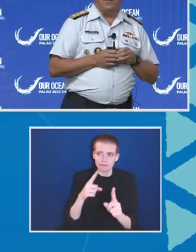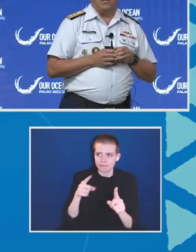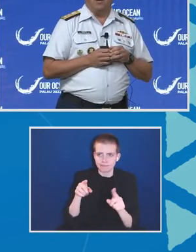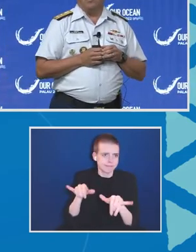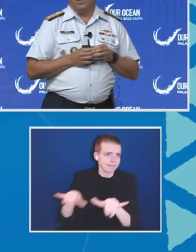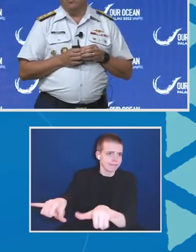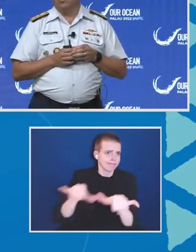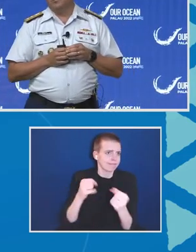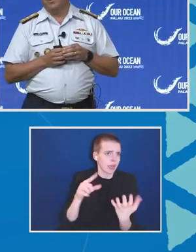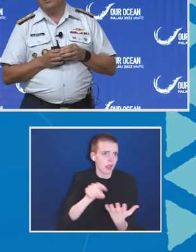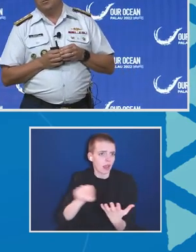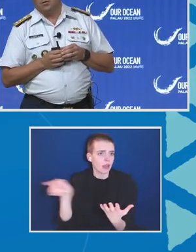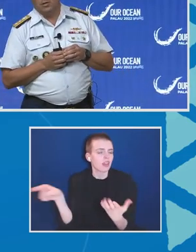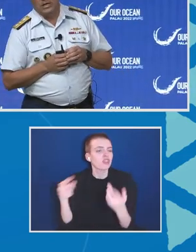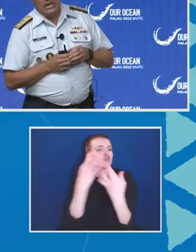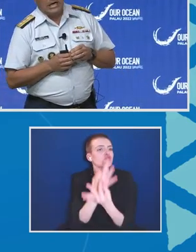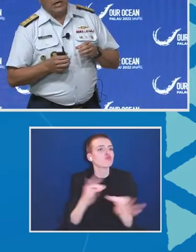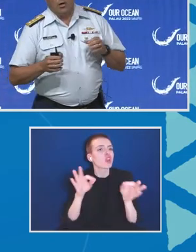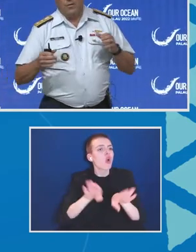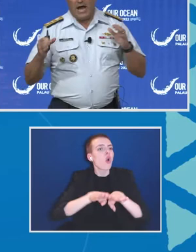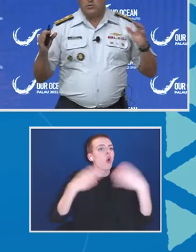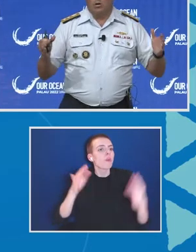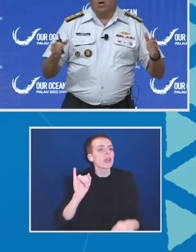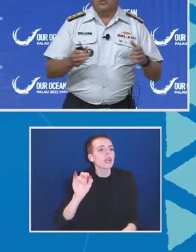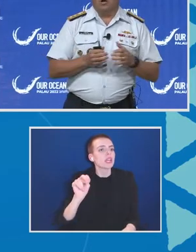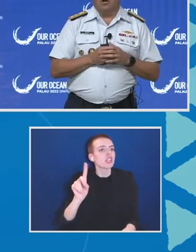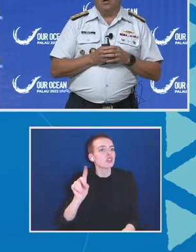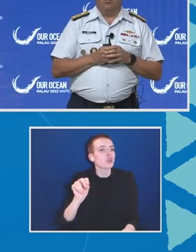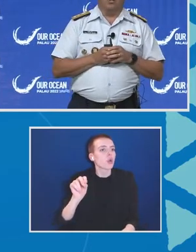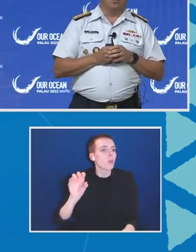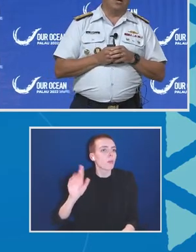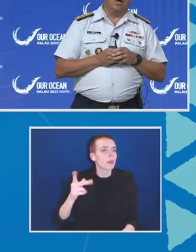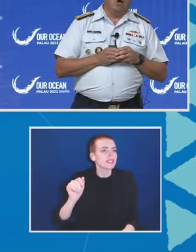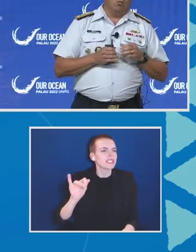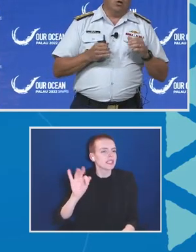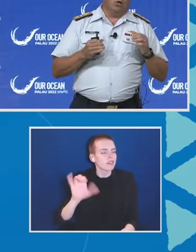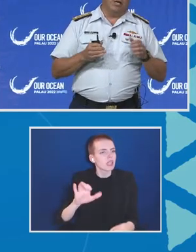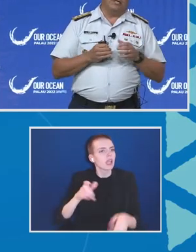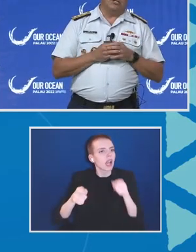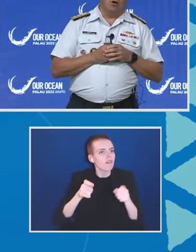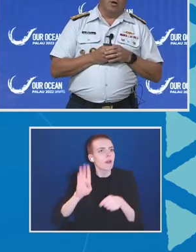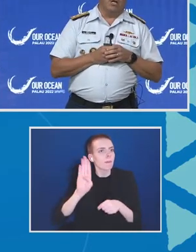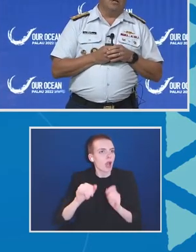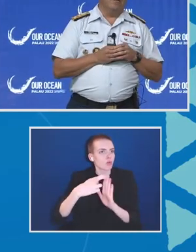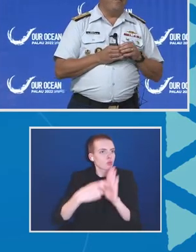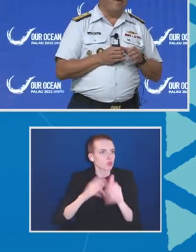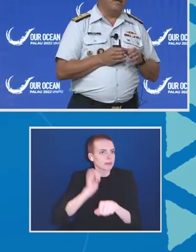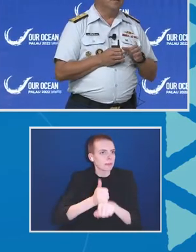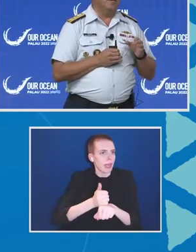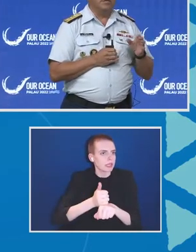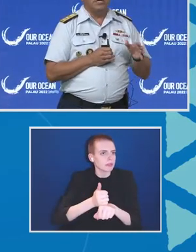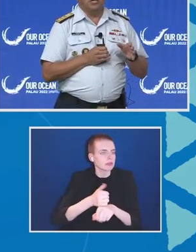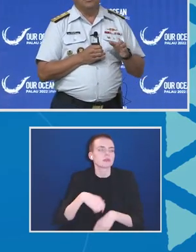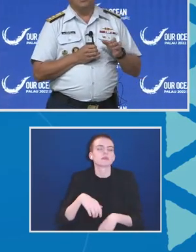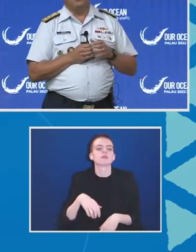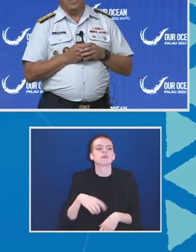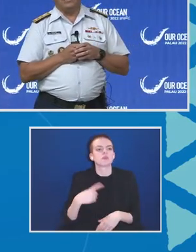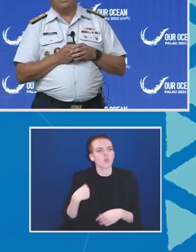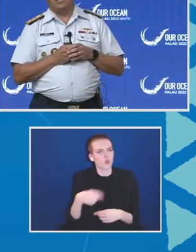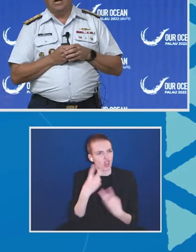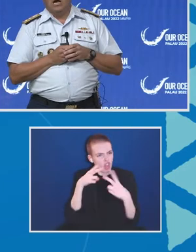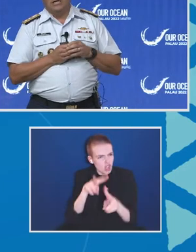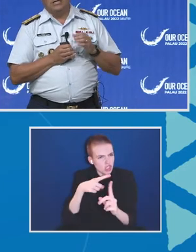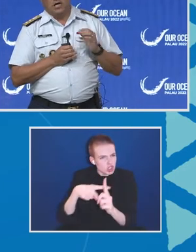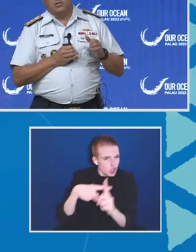Indo-Pacific governed by a rules-based order. You know, that's where we're looking. We're looking at targeted, effective, intelligence